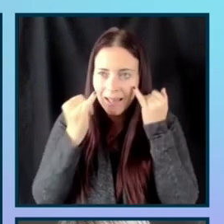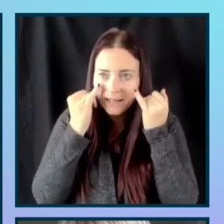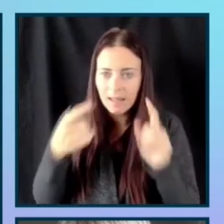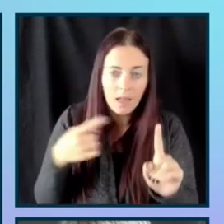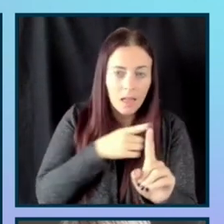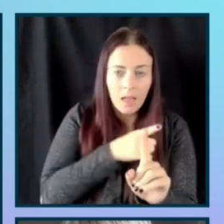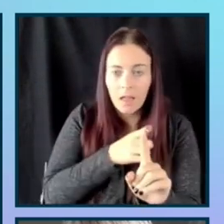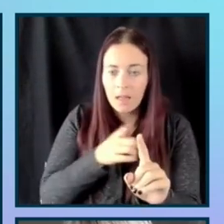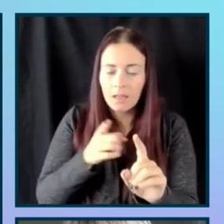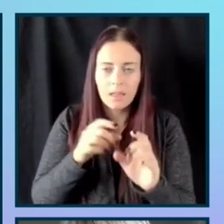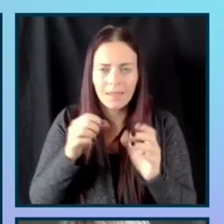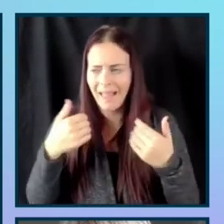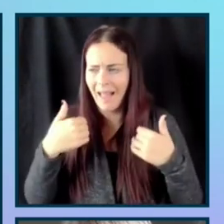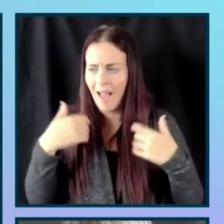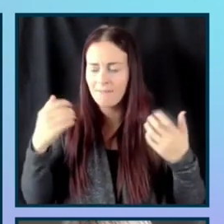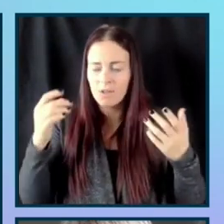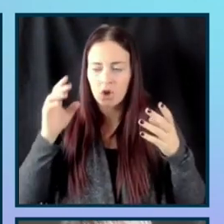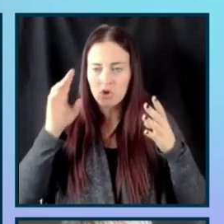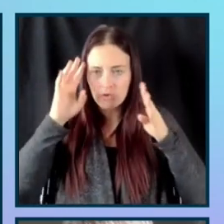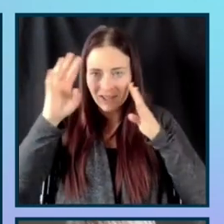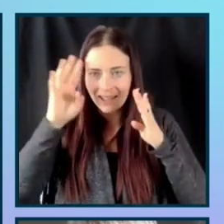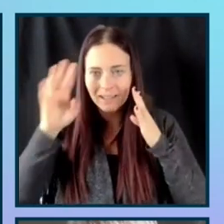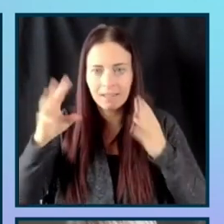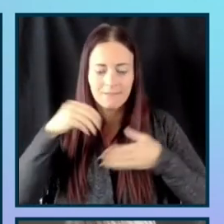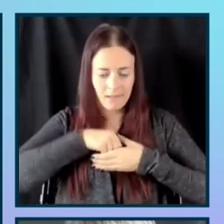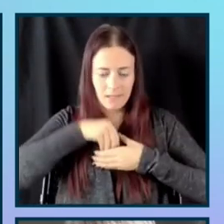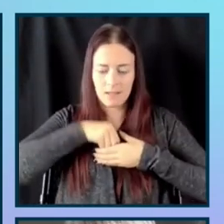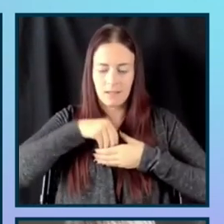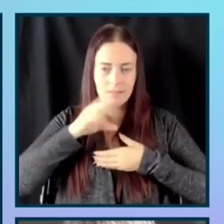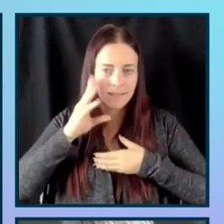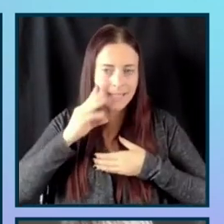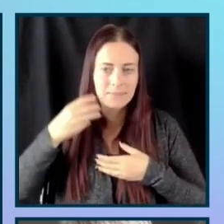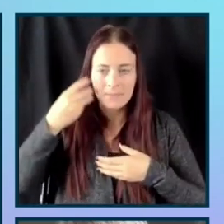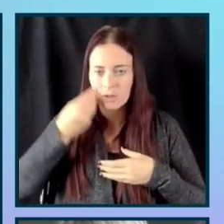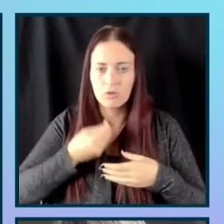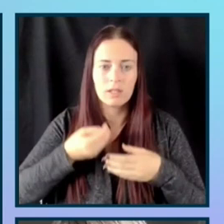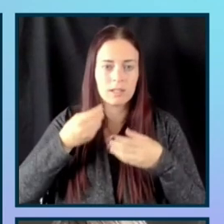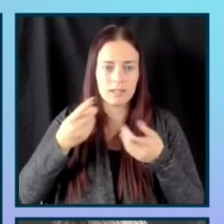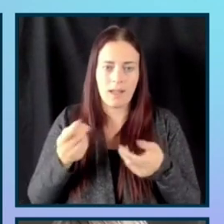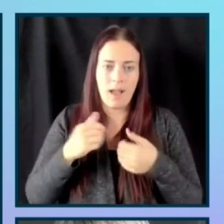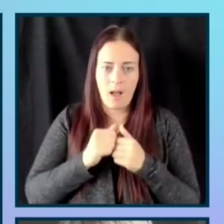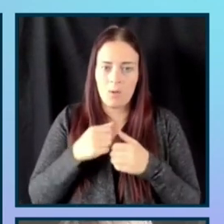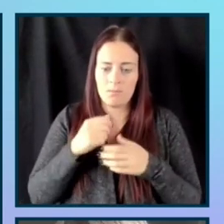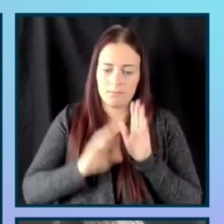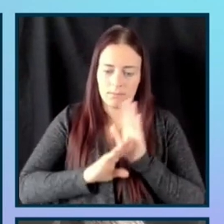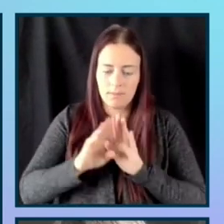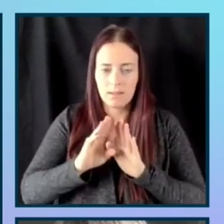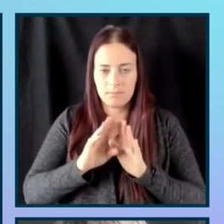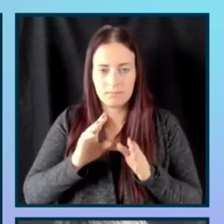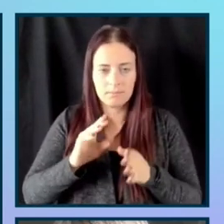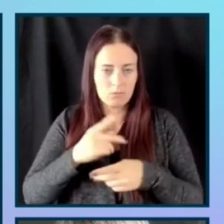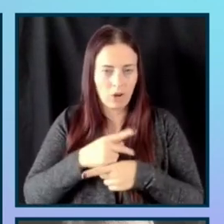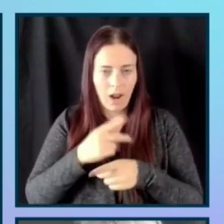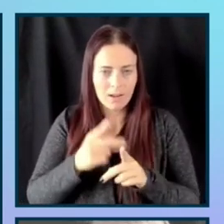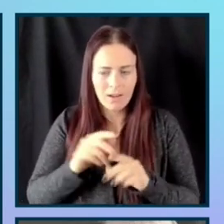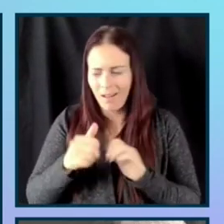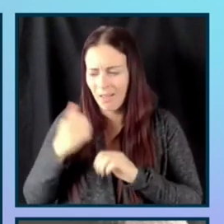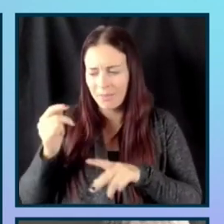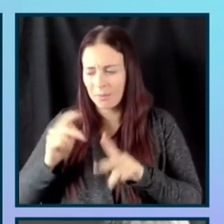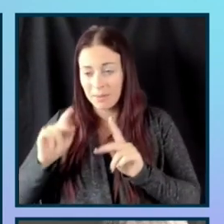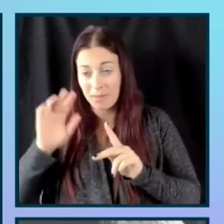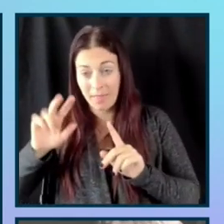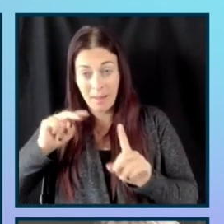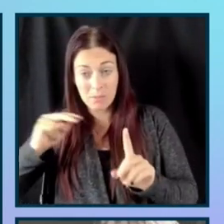creativity. They can bring those ideas to product development that a lot of people that wouldn't be able to bring that perspective.